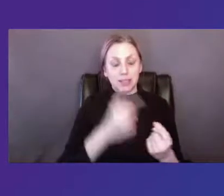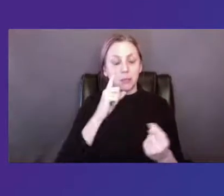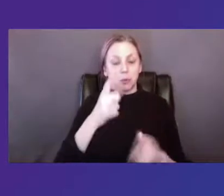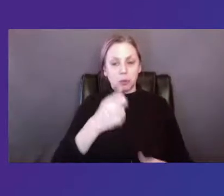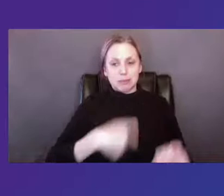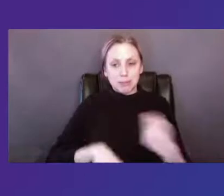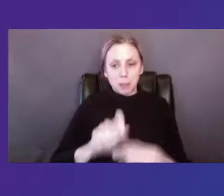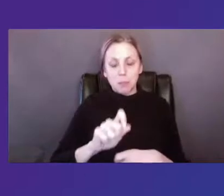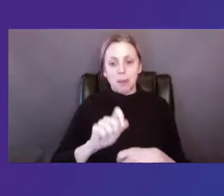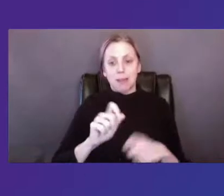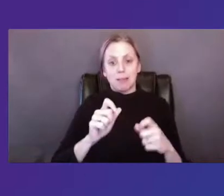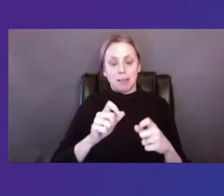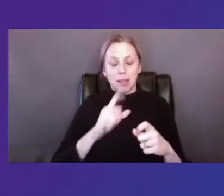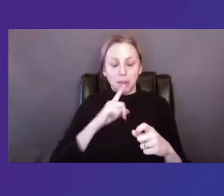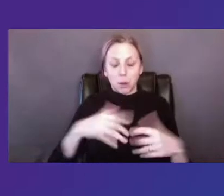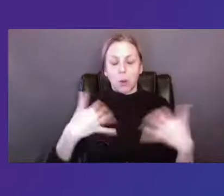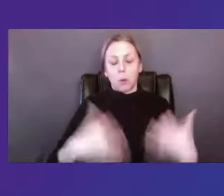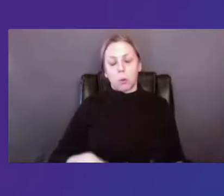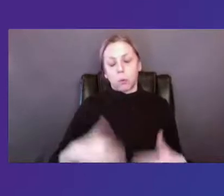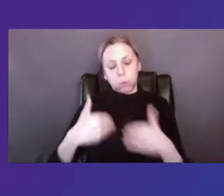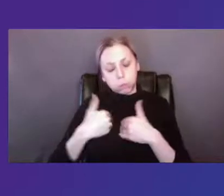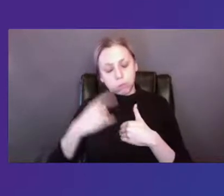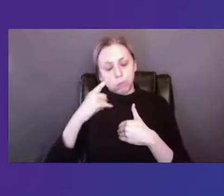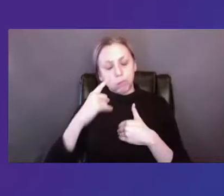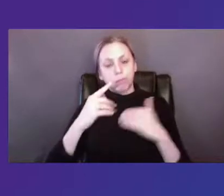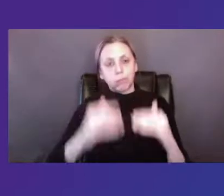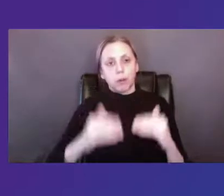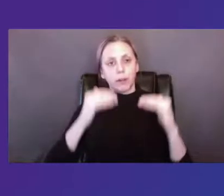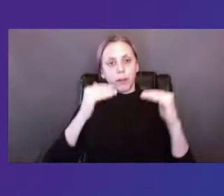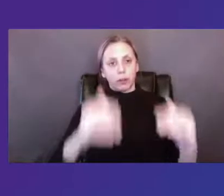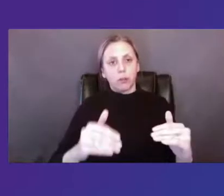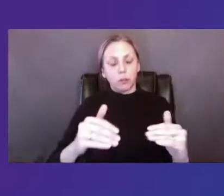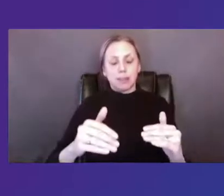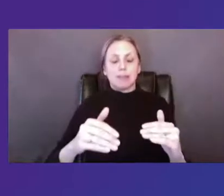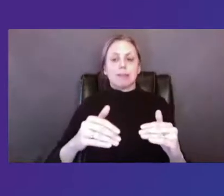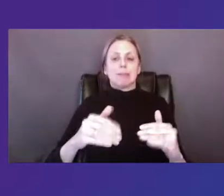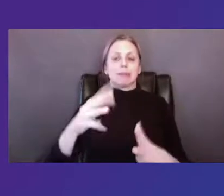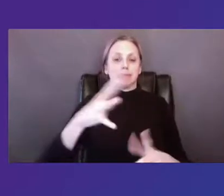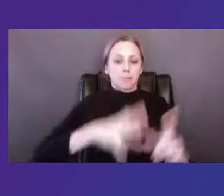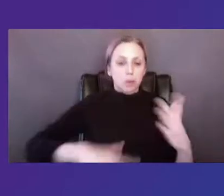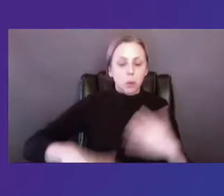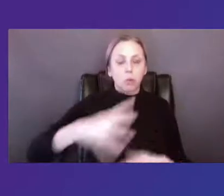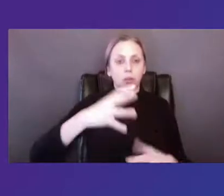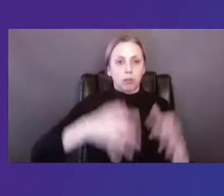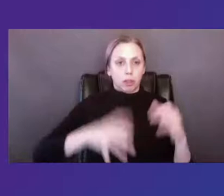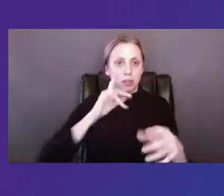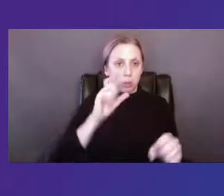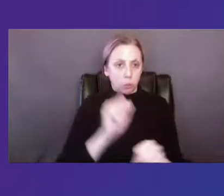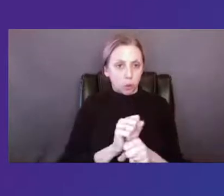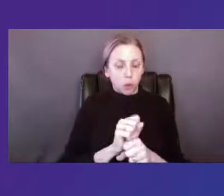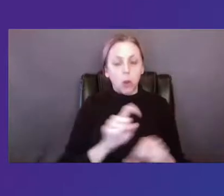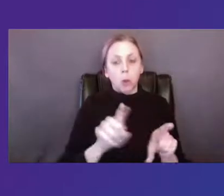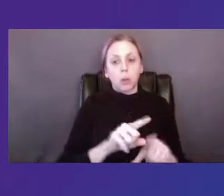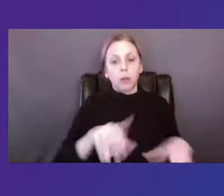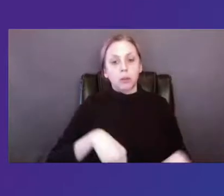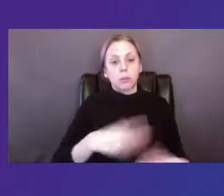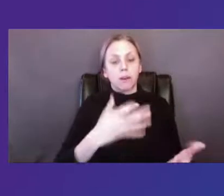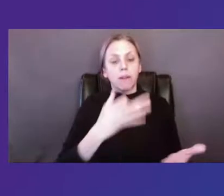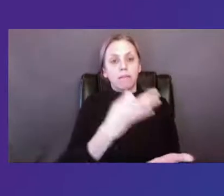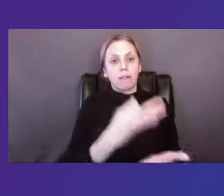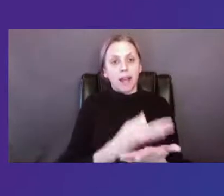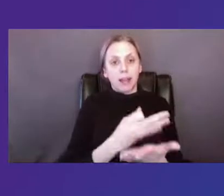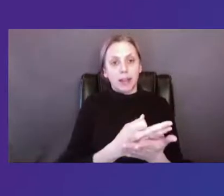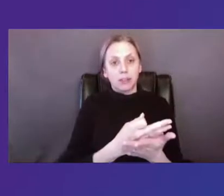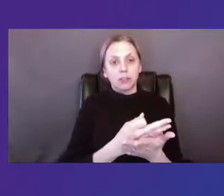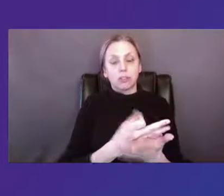justice work we also began offering free financial coaching via trust plus which allows our staff um to personally